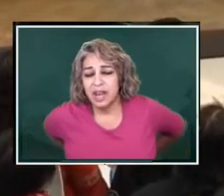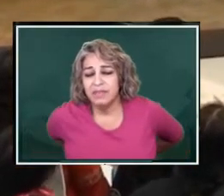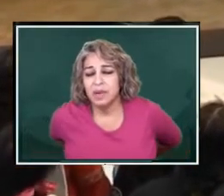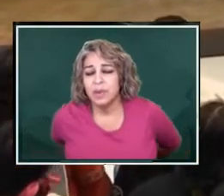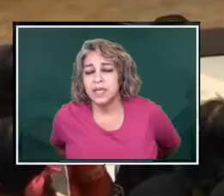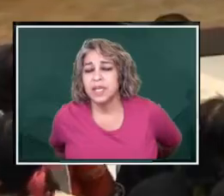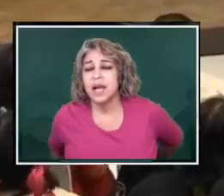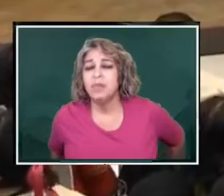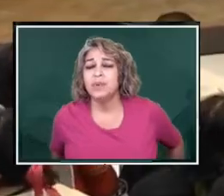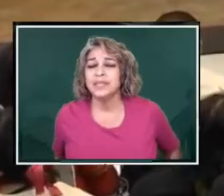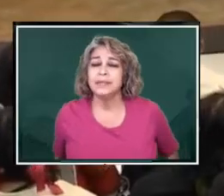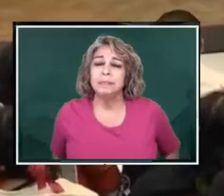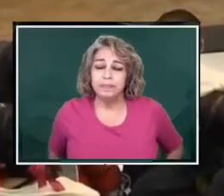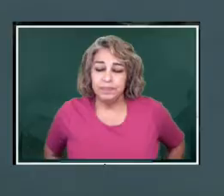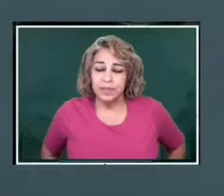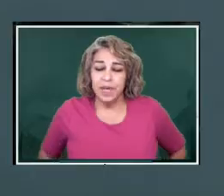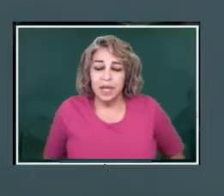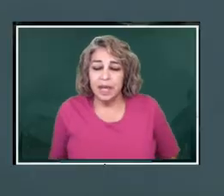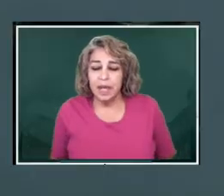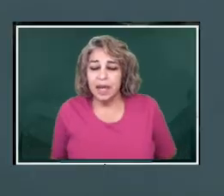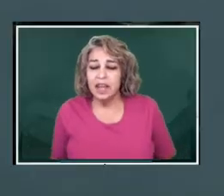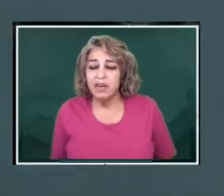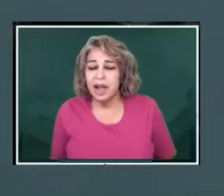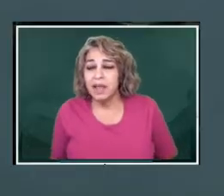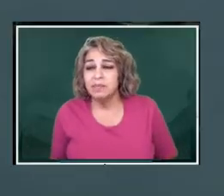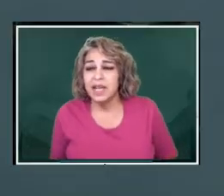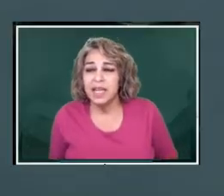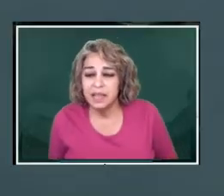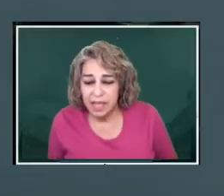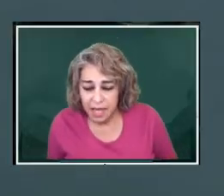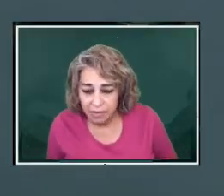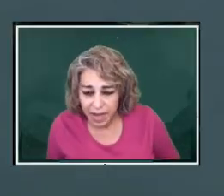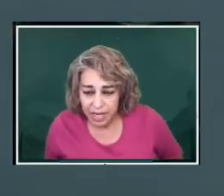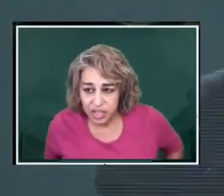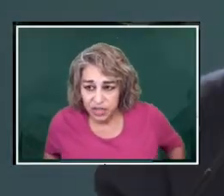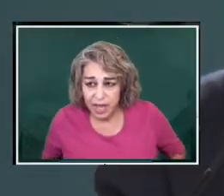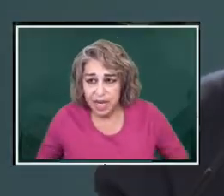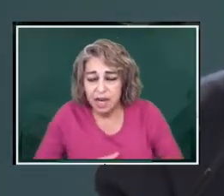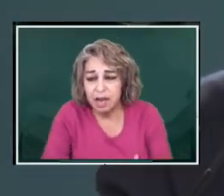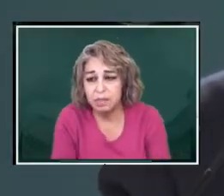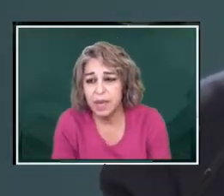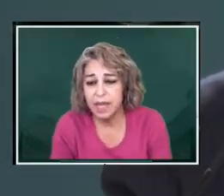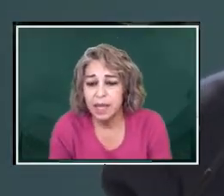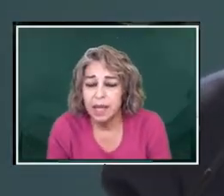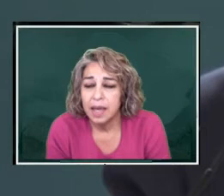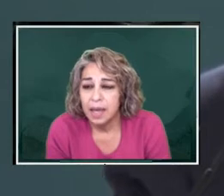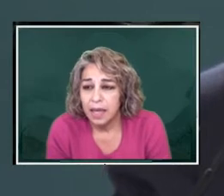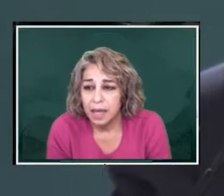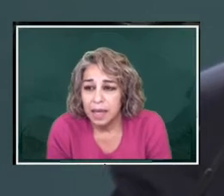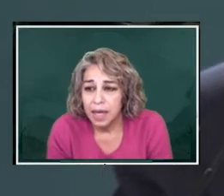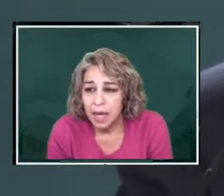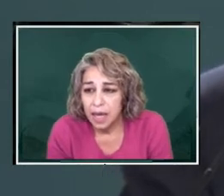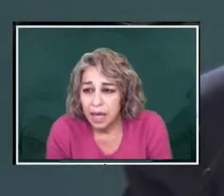everyone to help us. And here I am taking the advantage that it not be,